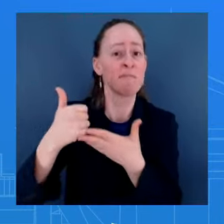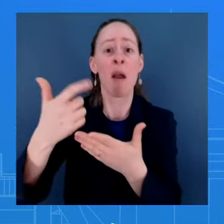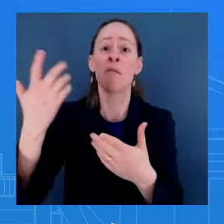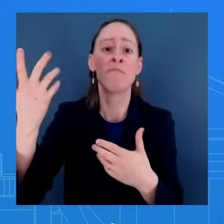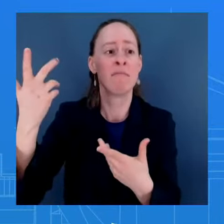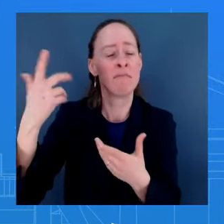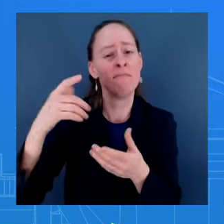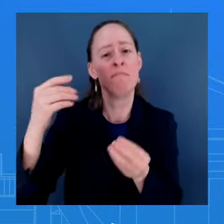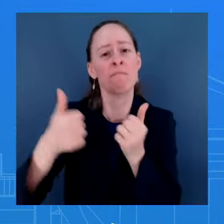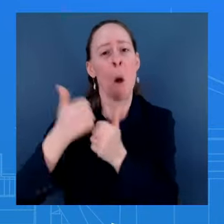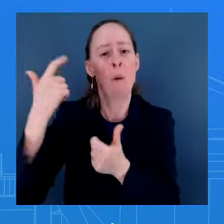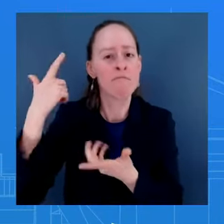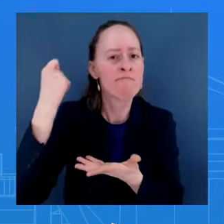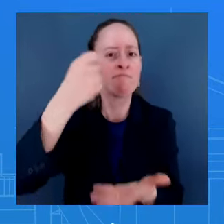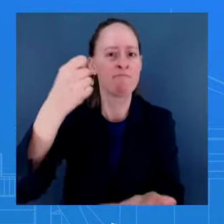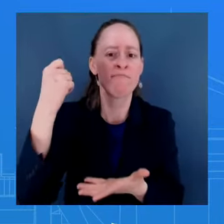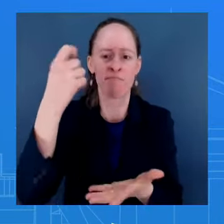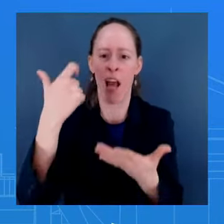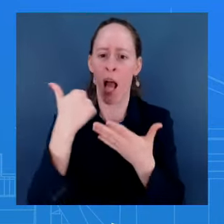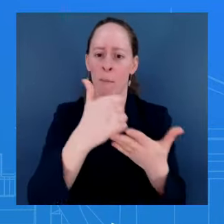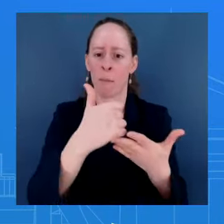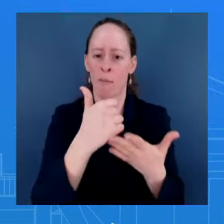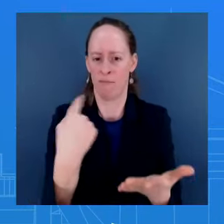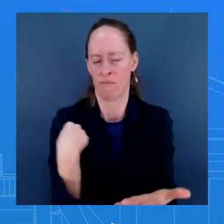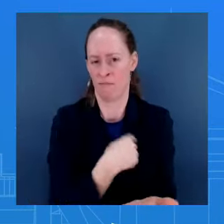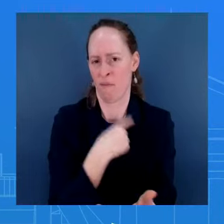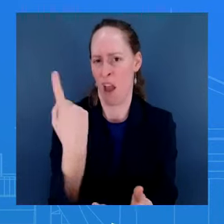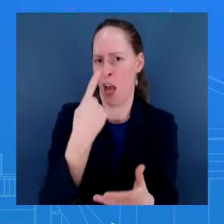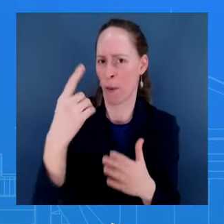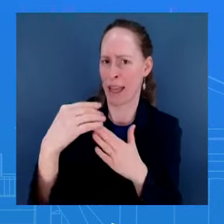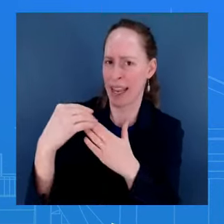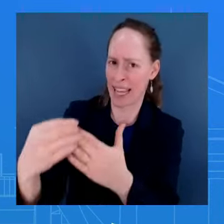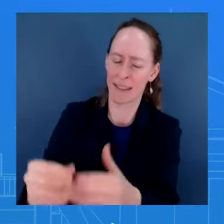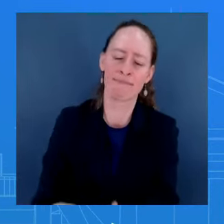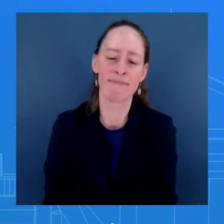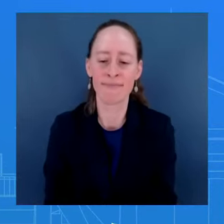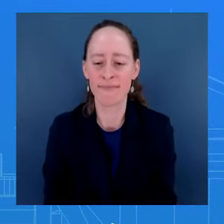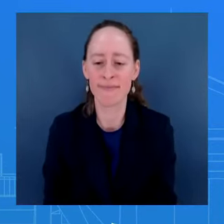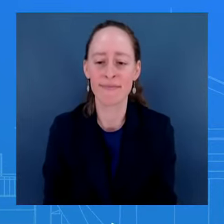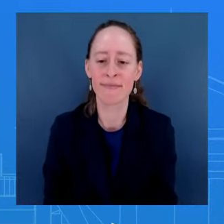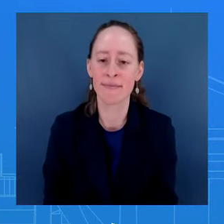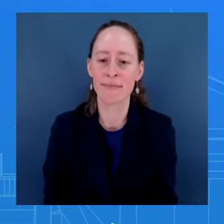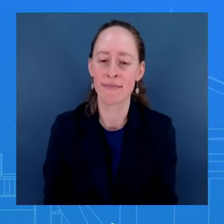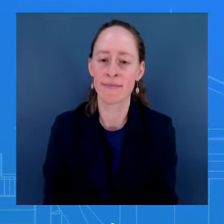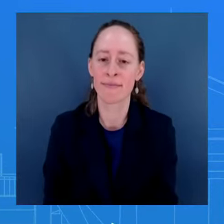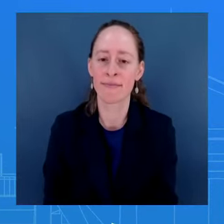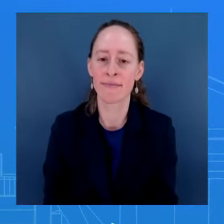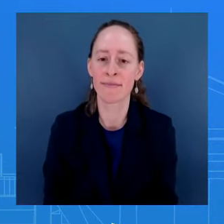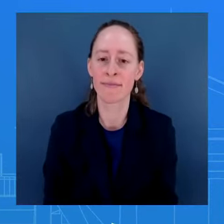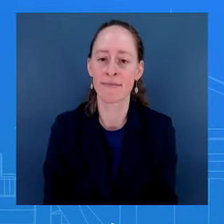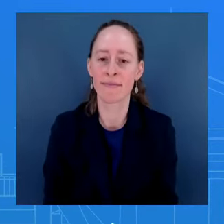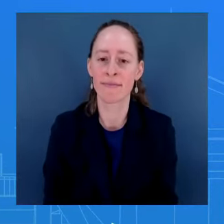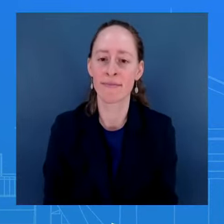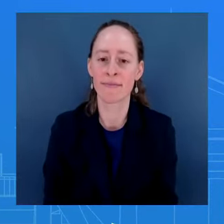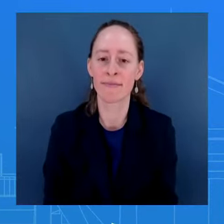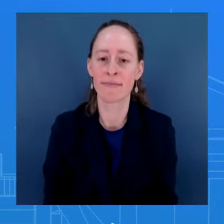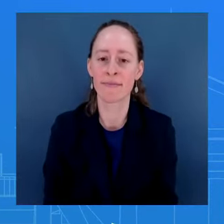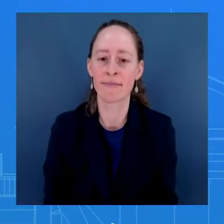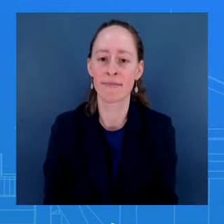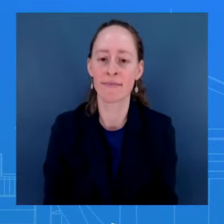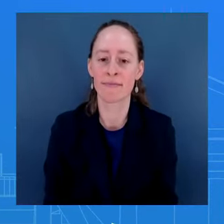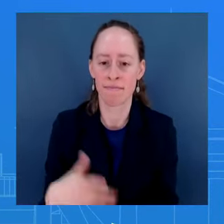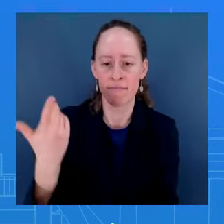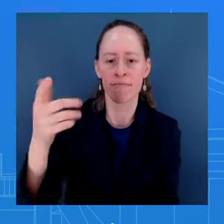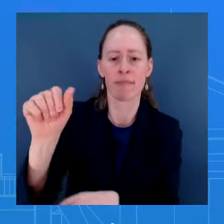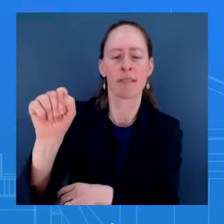On the State of the Union tomorrow, how much of it can we expect to be forward-looking, potentially presenting a vision